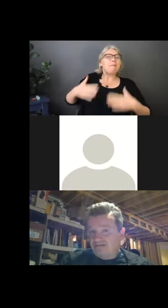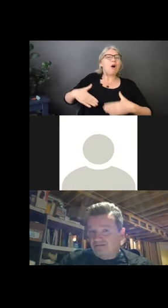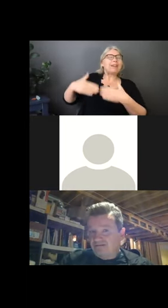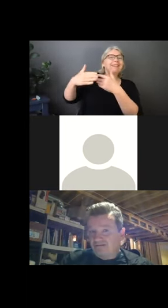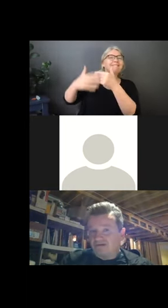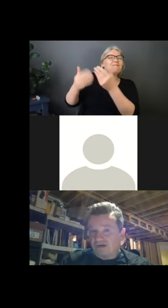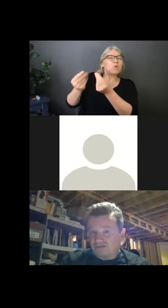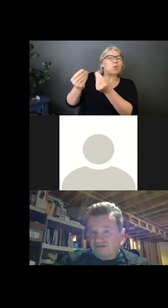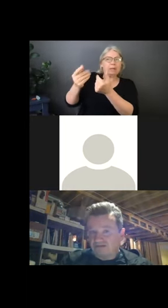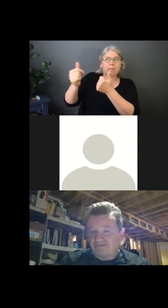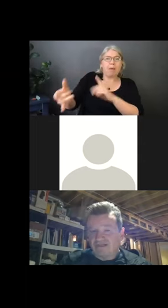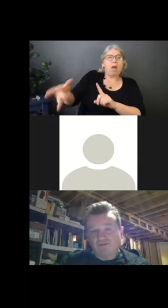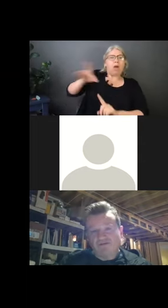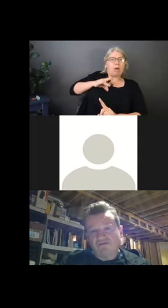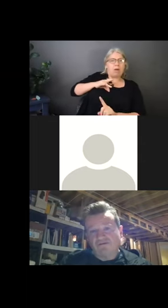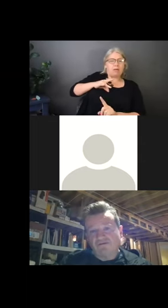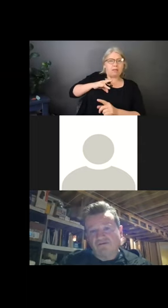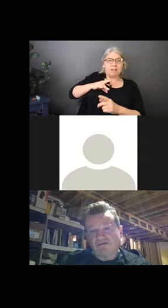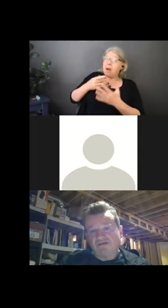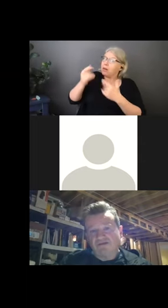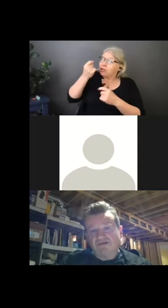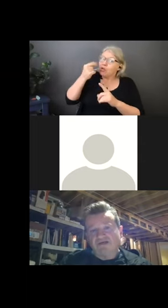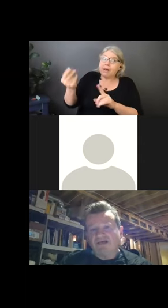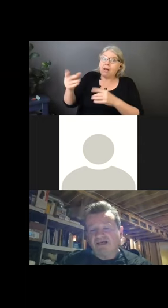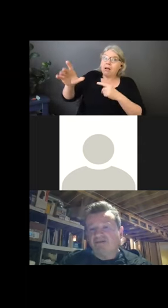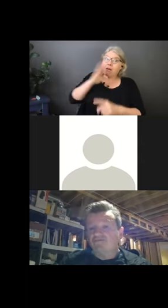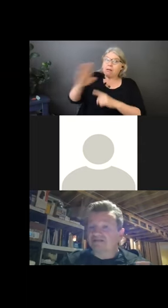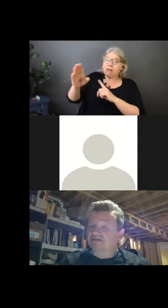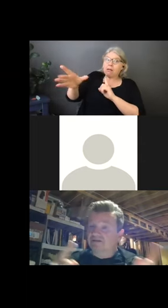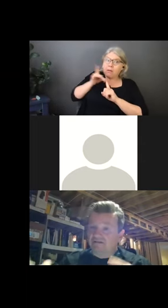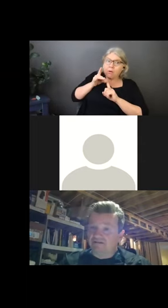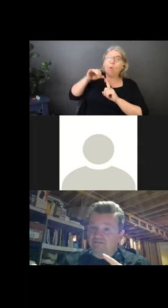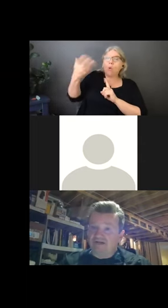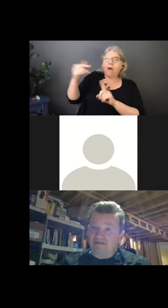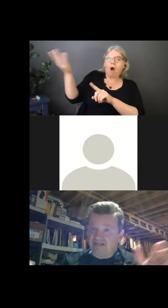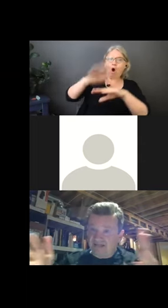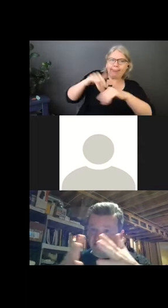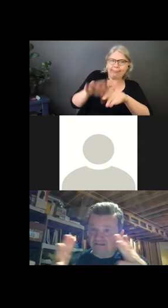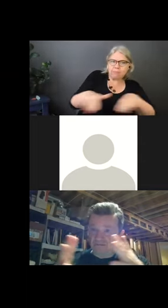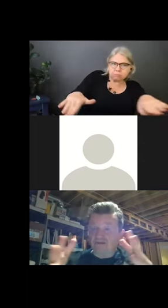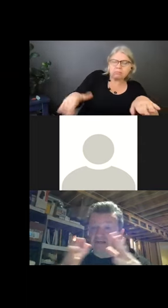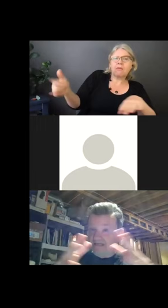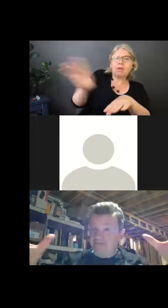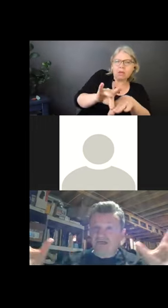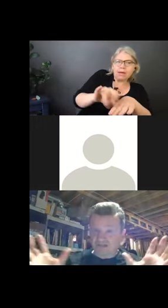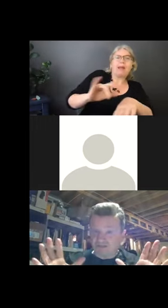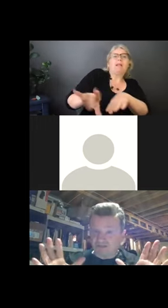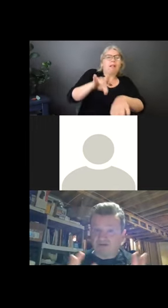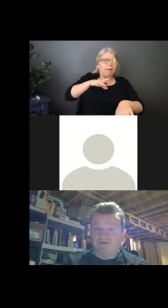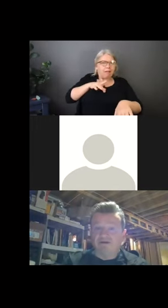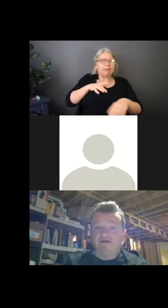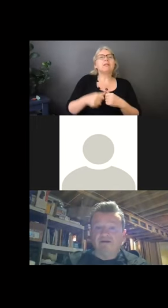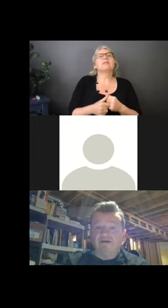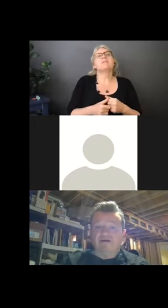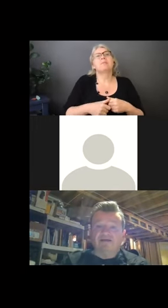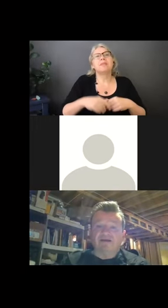contact with, the route of exposure to those germs, the level of risk to the consumer and the attendant. So we're looking at keeping each other